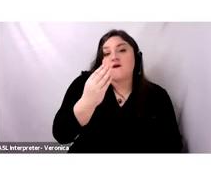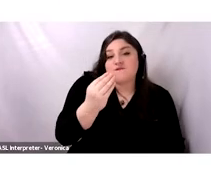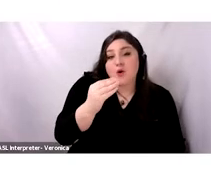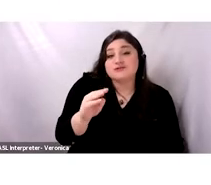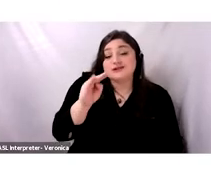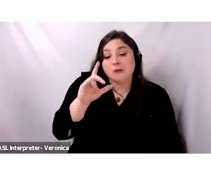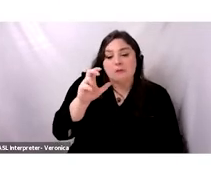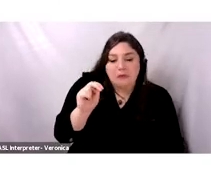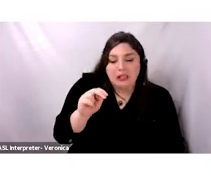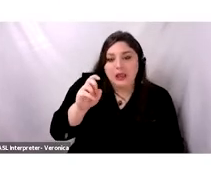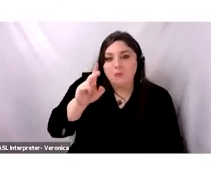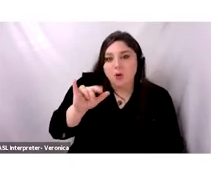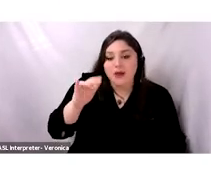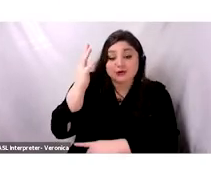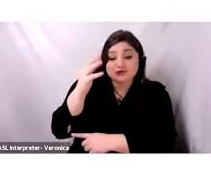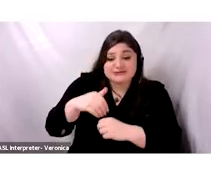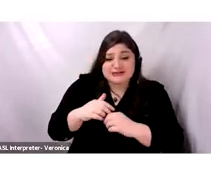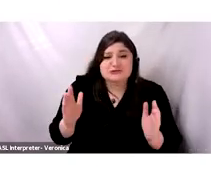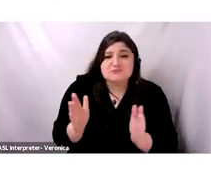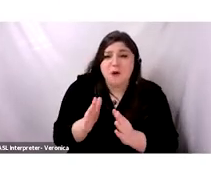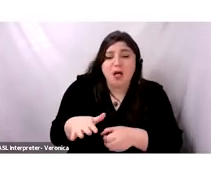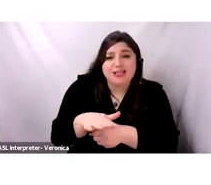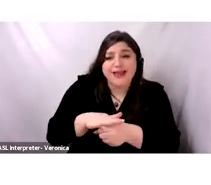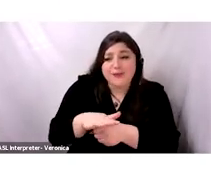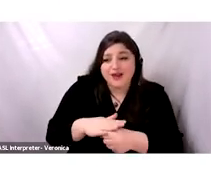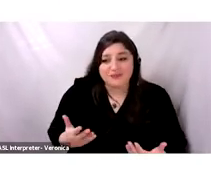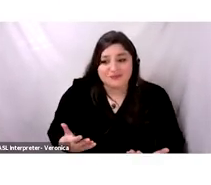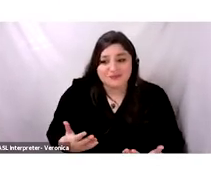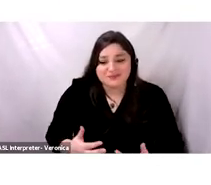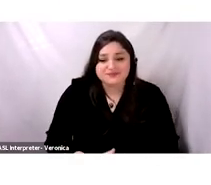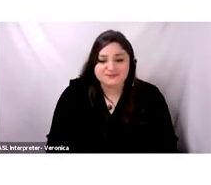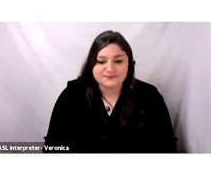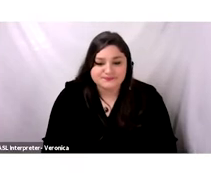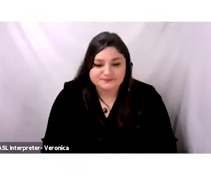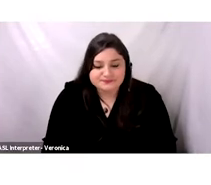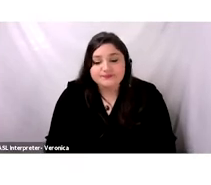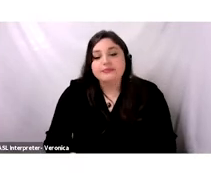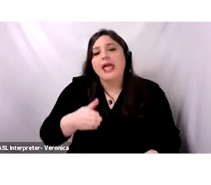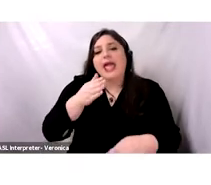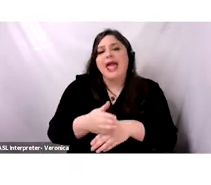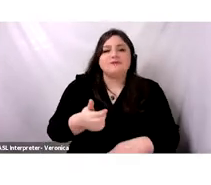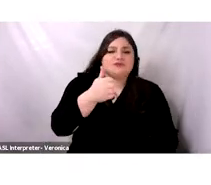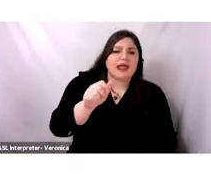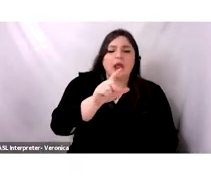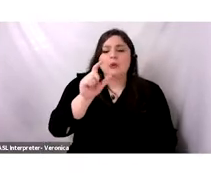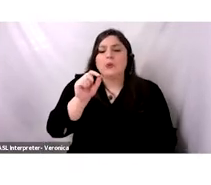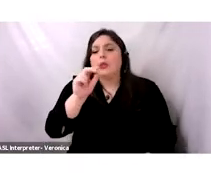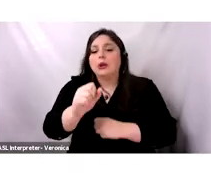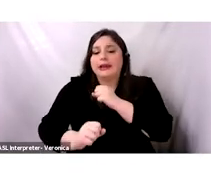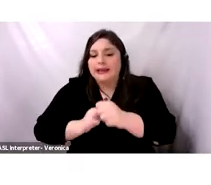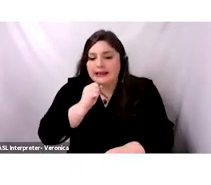After a few decades of boom, the price of silk cocoons and thread stagnated and then fell